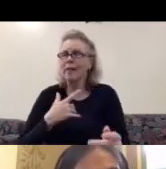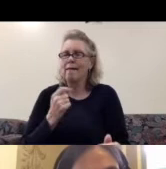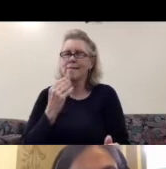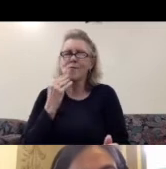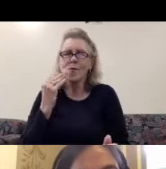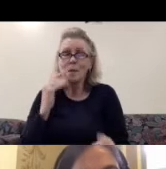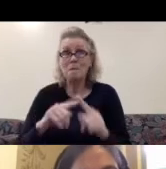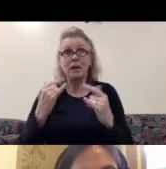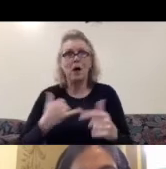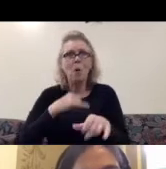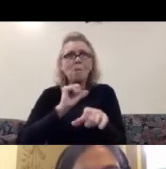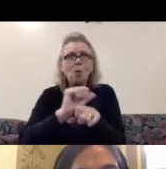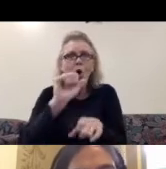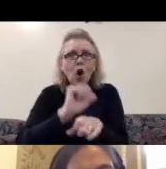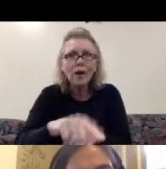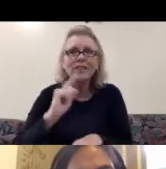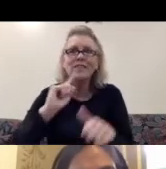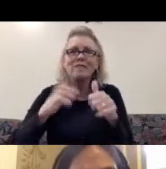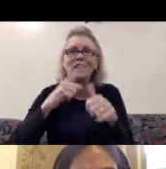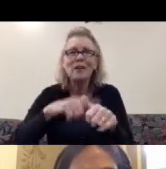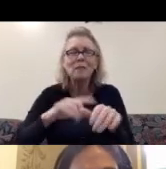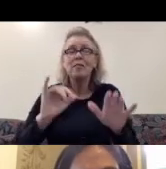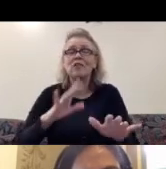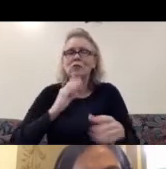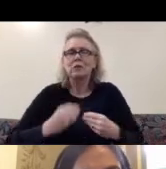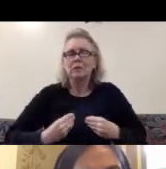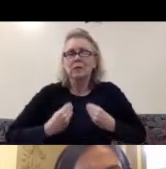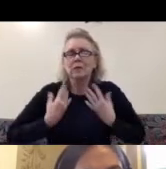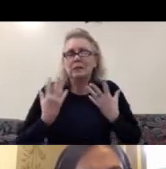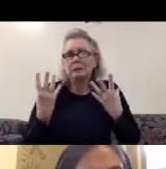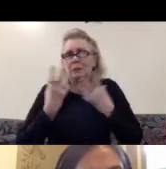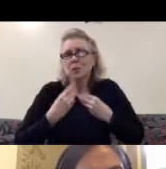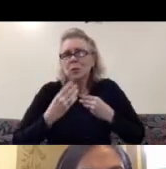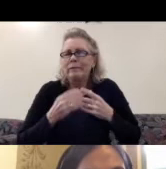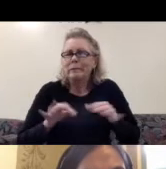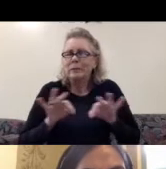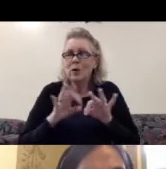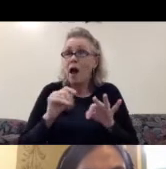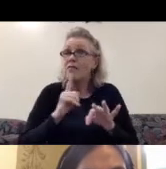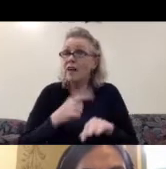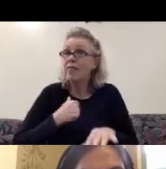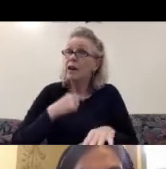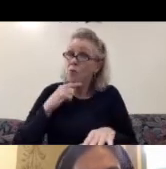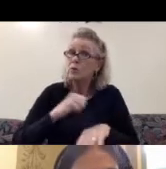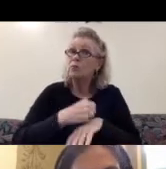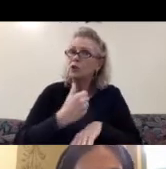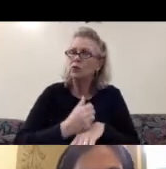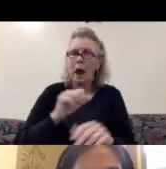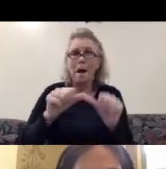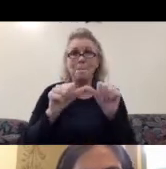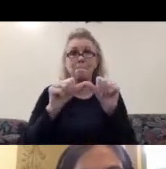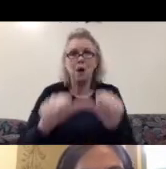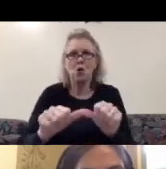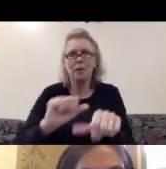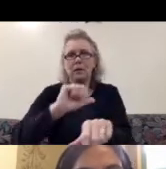first time is a tremendous, has a tremendous beauty and significance. And also the fact that I was producing a permanent site-specific sound